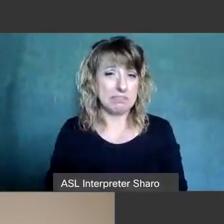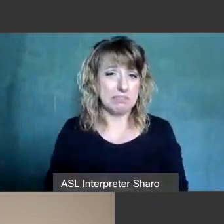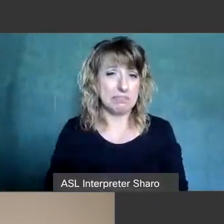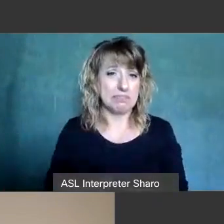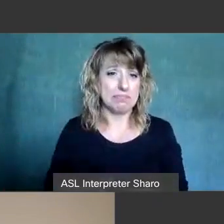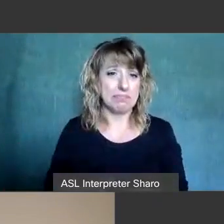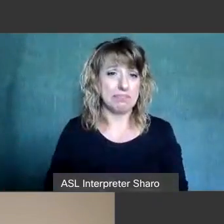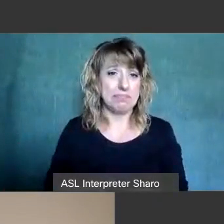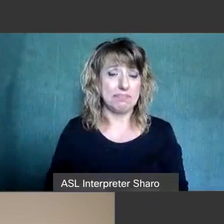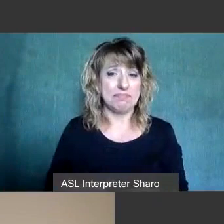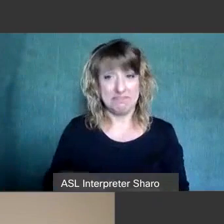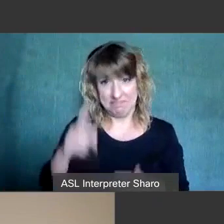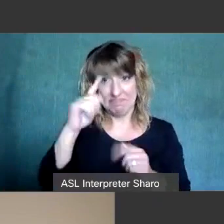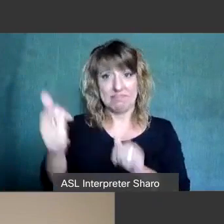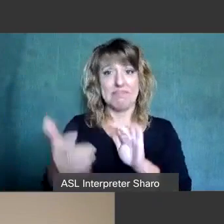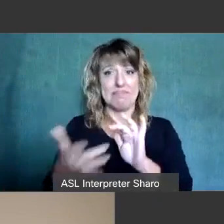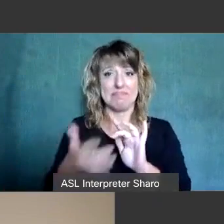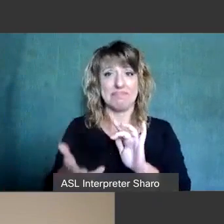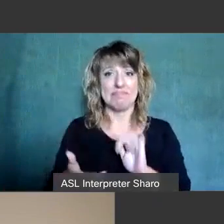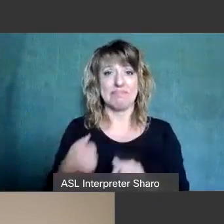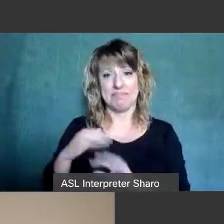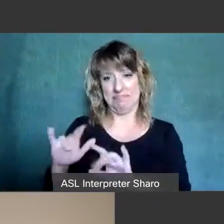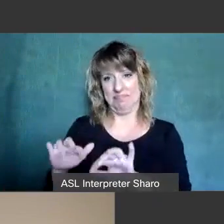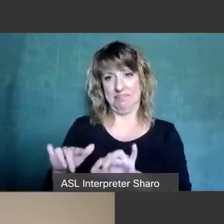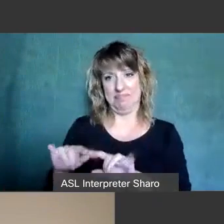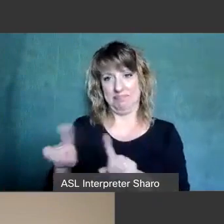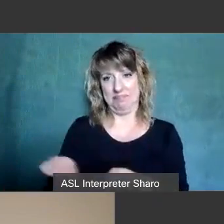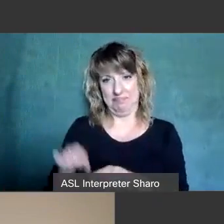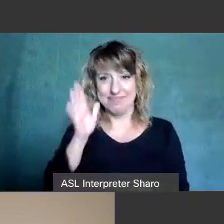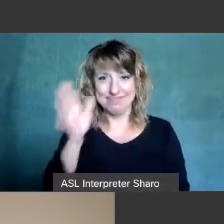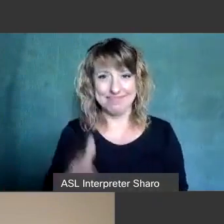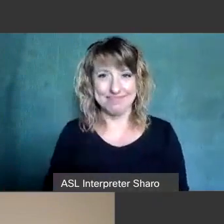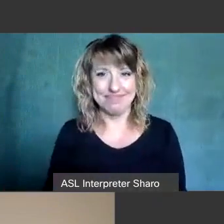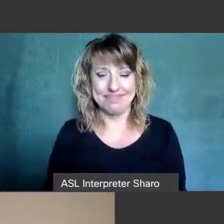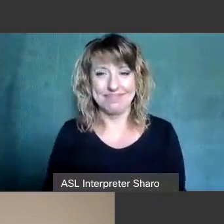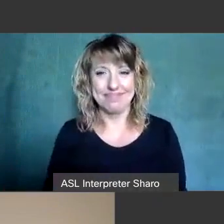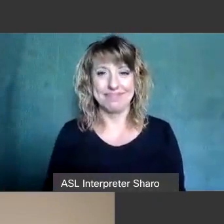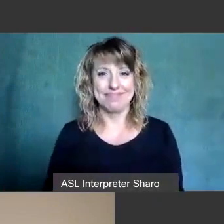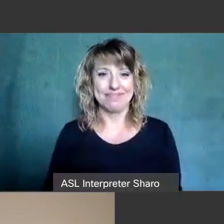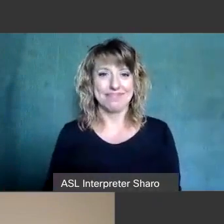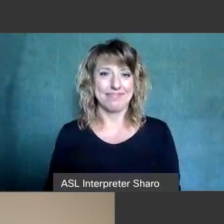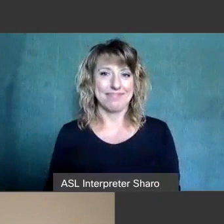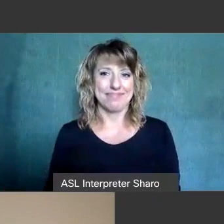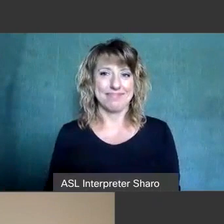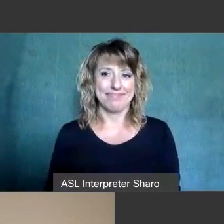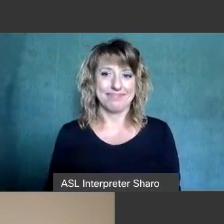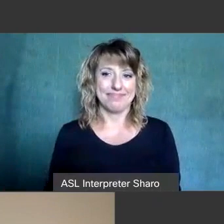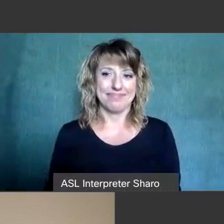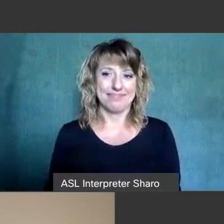all means feel free to reach out to me i'm going to put my contact information here um so let's see here